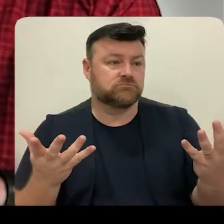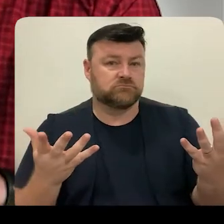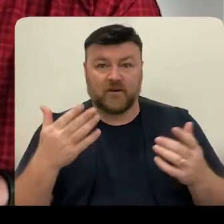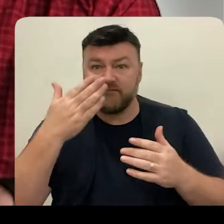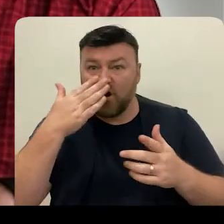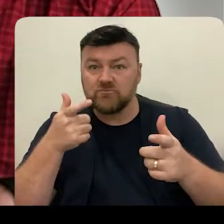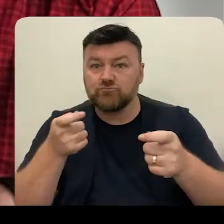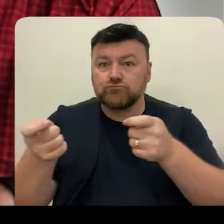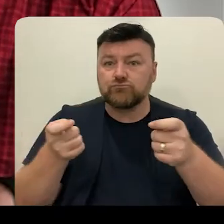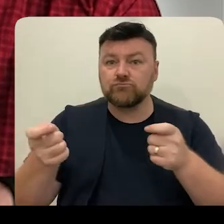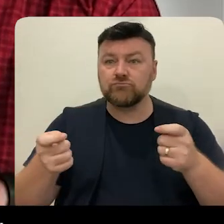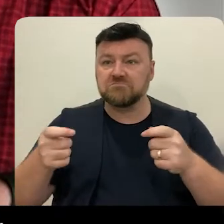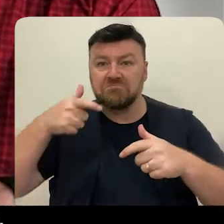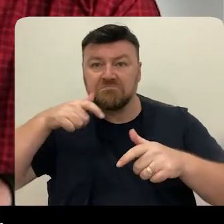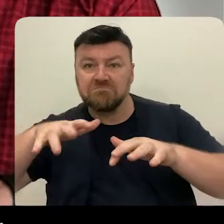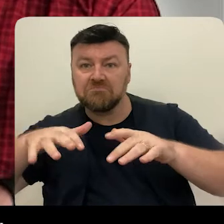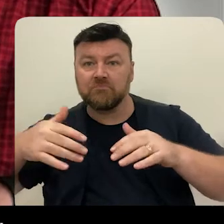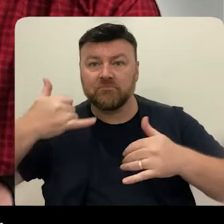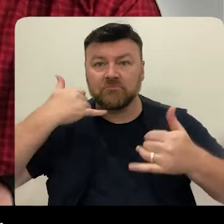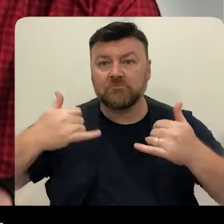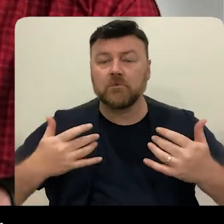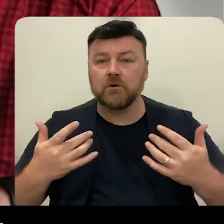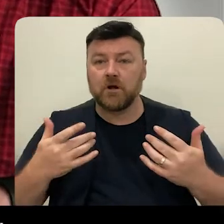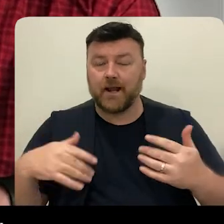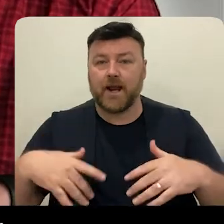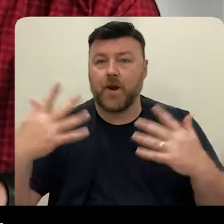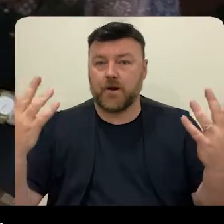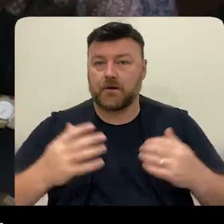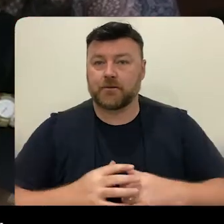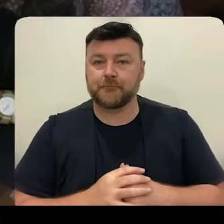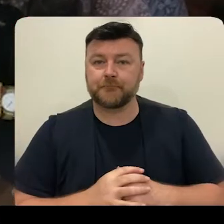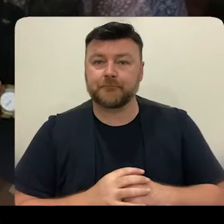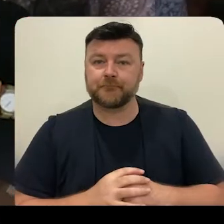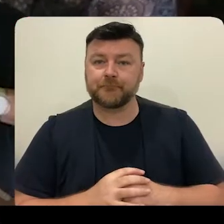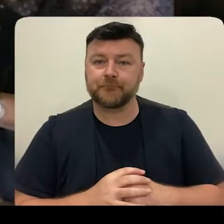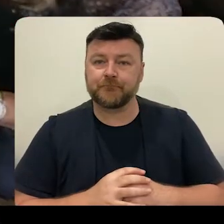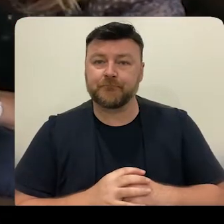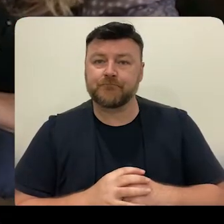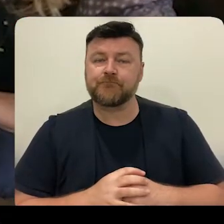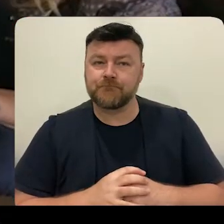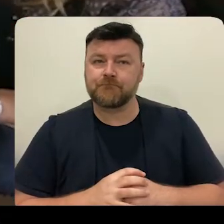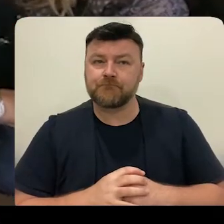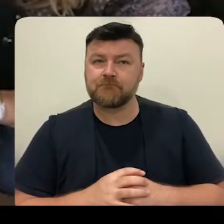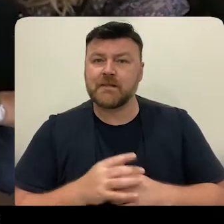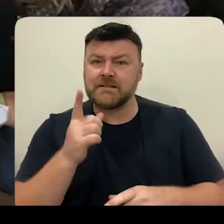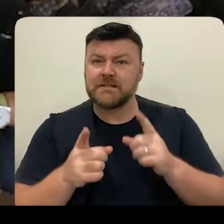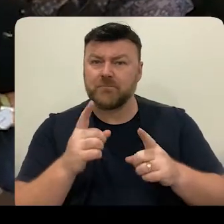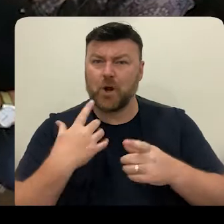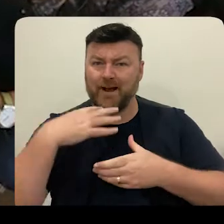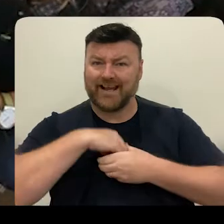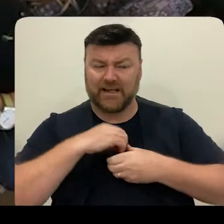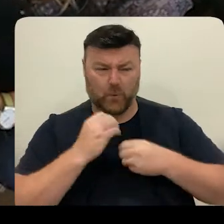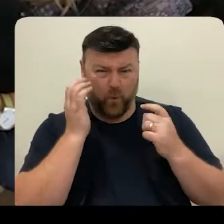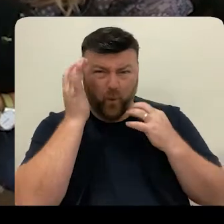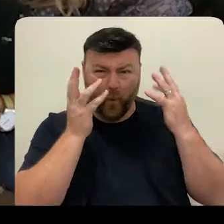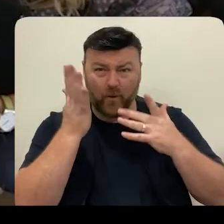reception staff, the first point of contact in any organisation. Sometimes the thoughts and the emotions that are inside